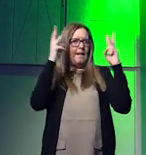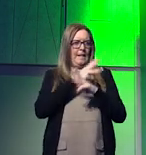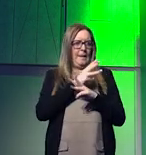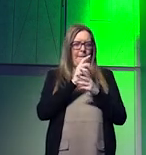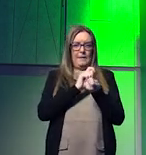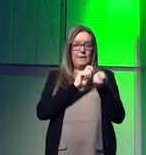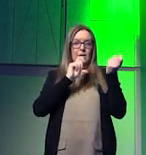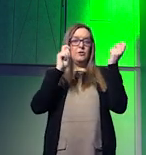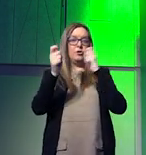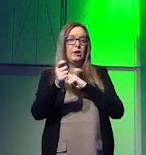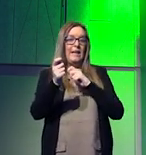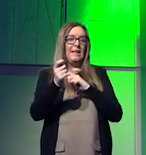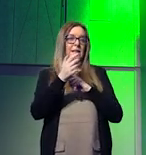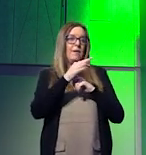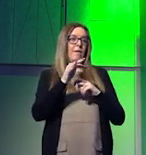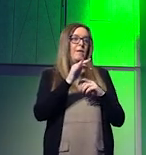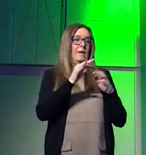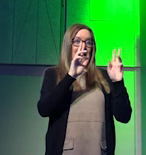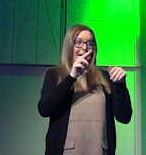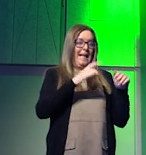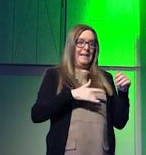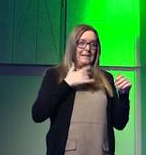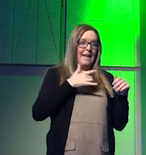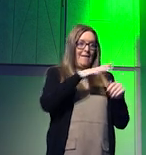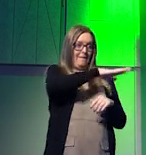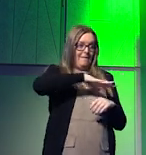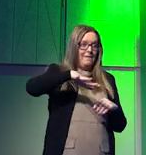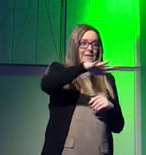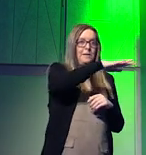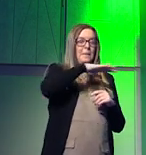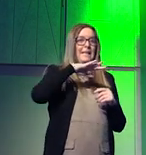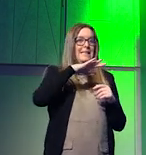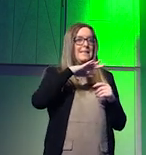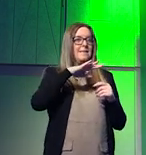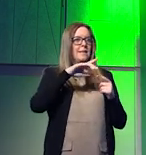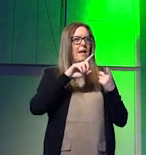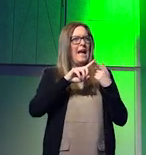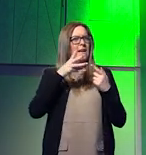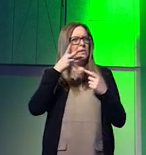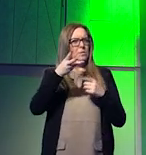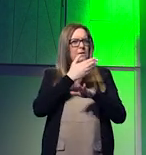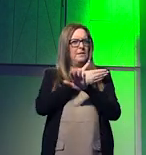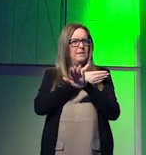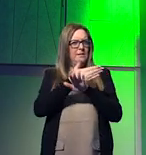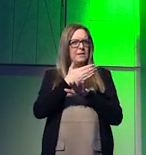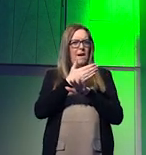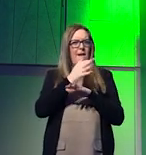form of habitable livable and productive spaces will actually start being